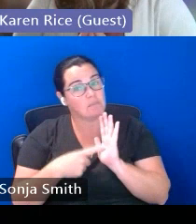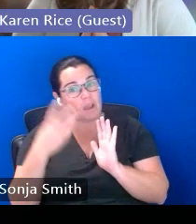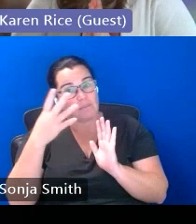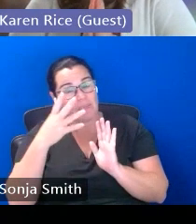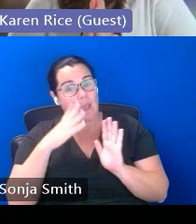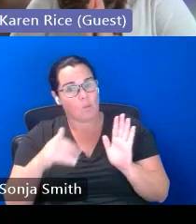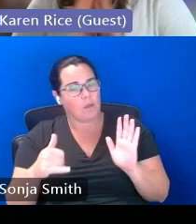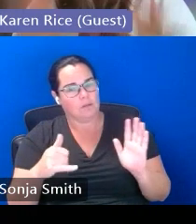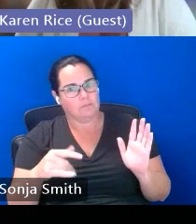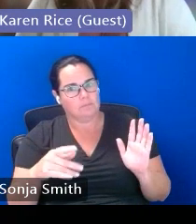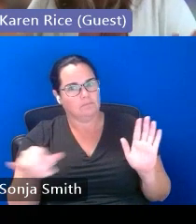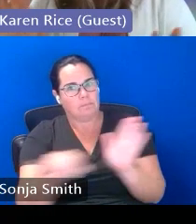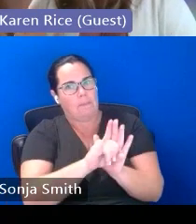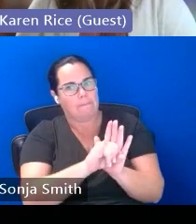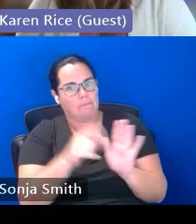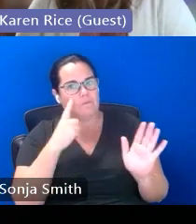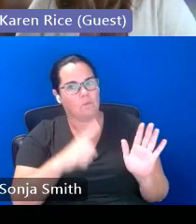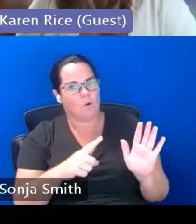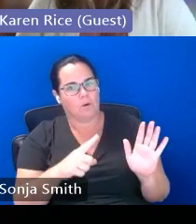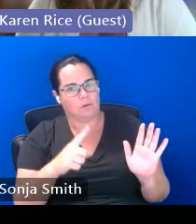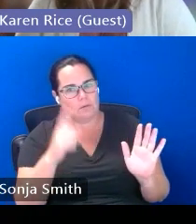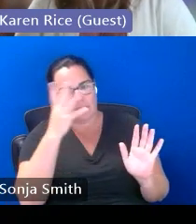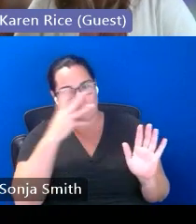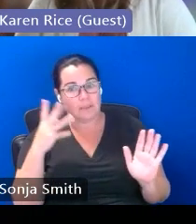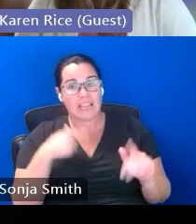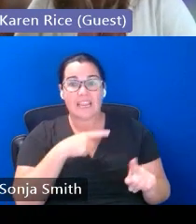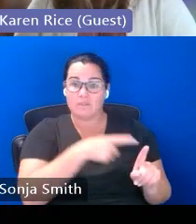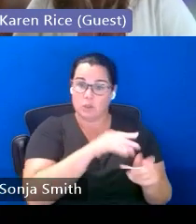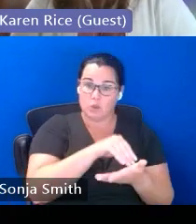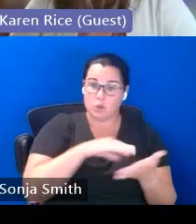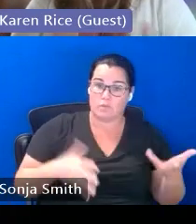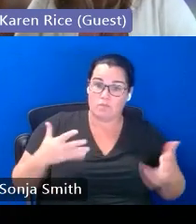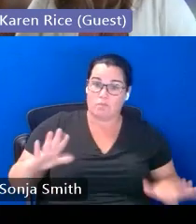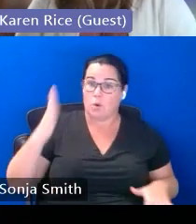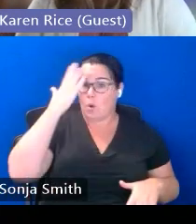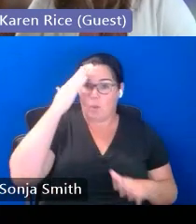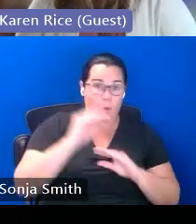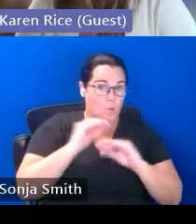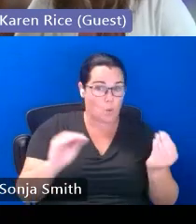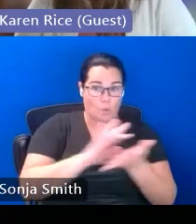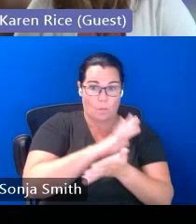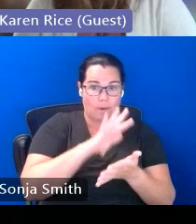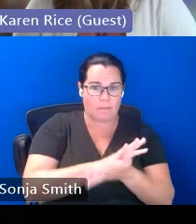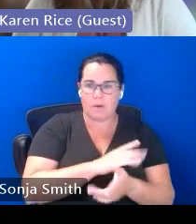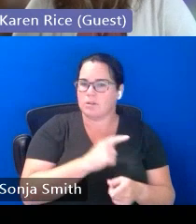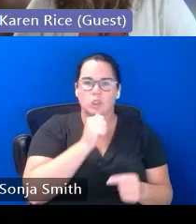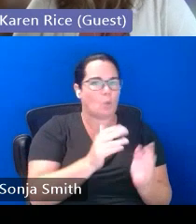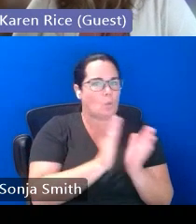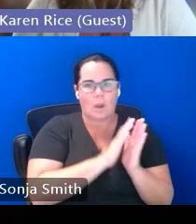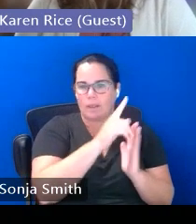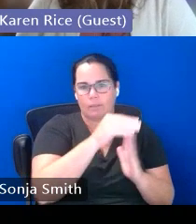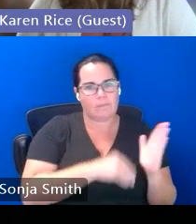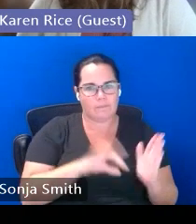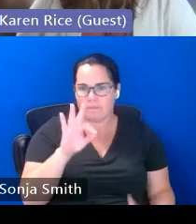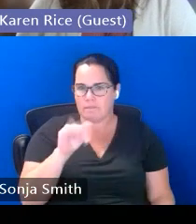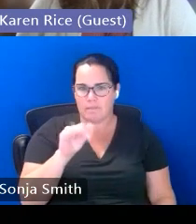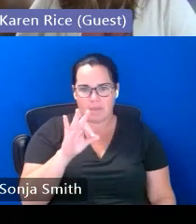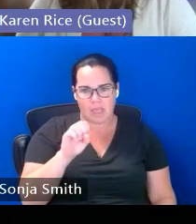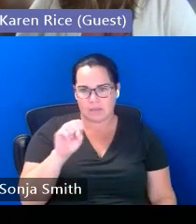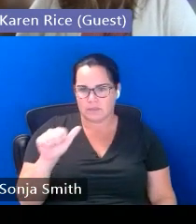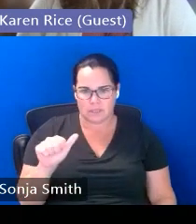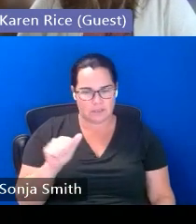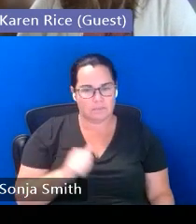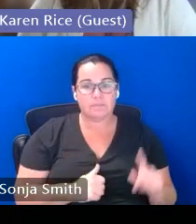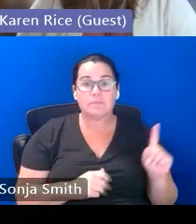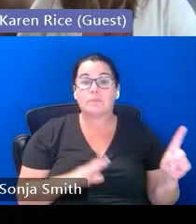cause some challenges for students so if a student knows they're undocumented i would say don't even don't even have them fill out the application however if a student is